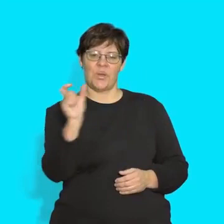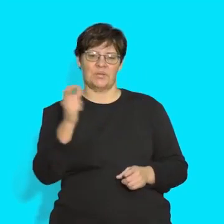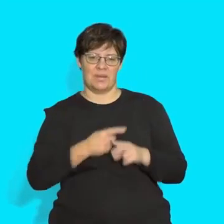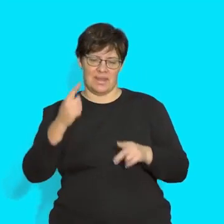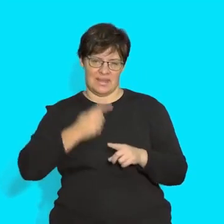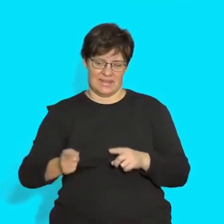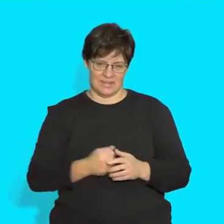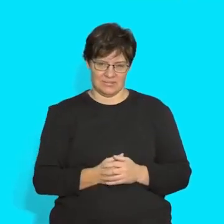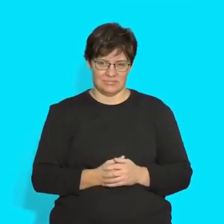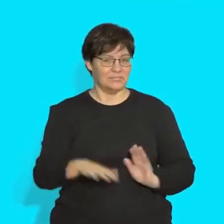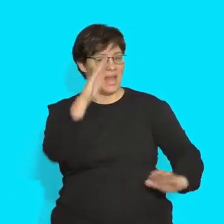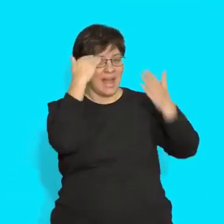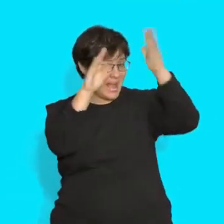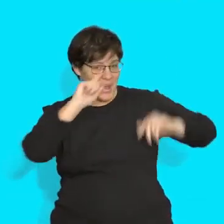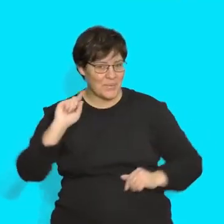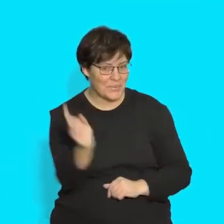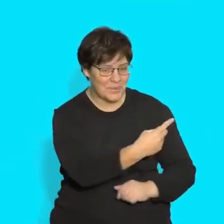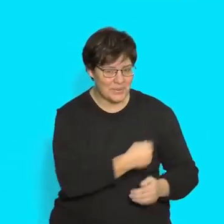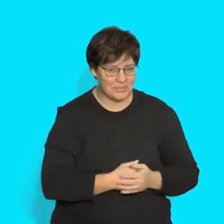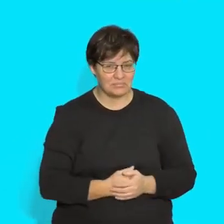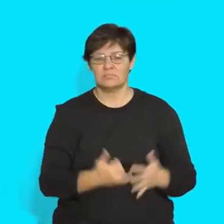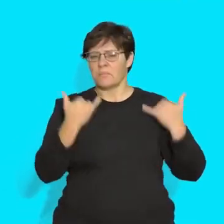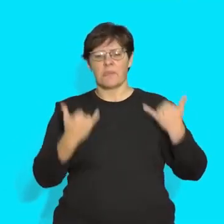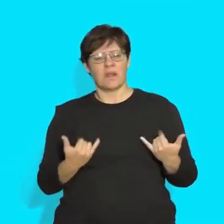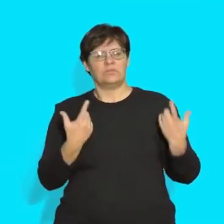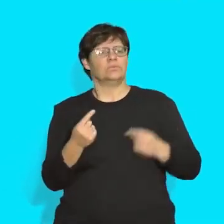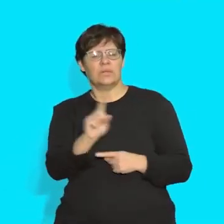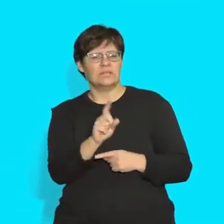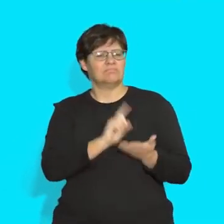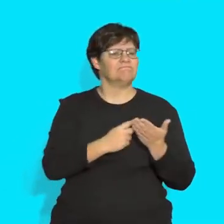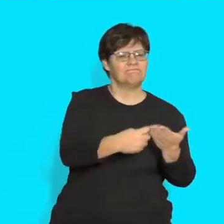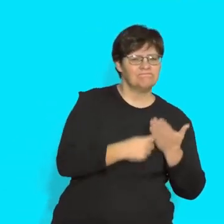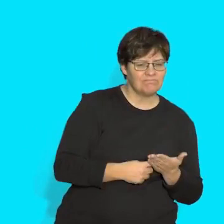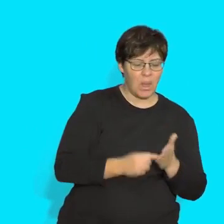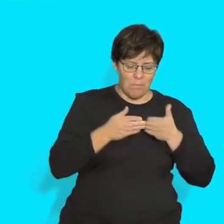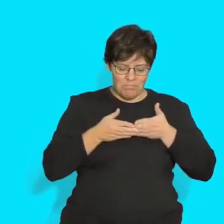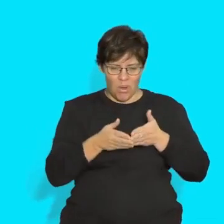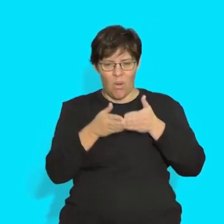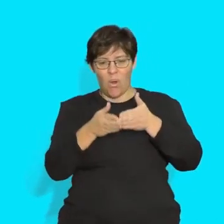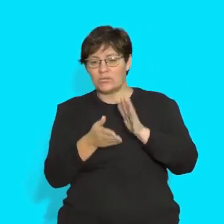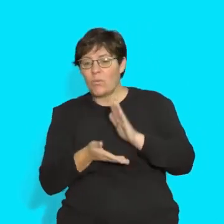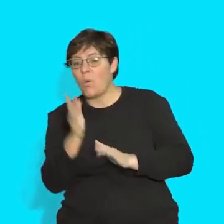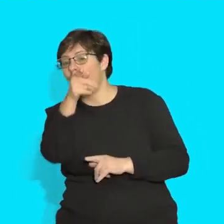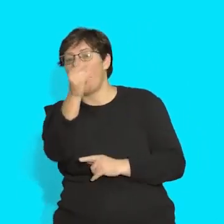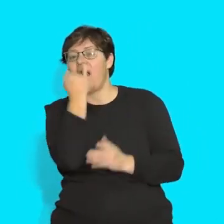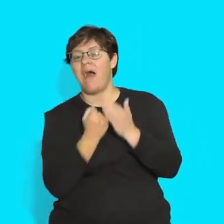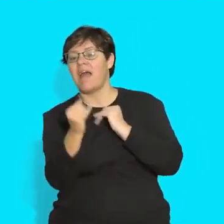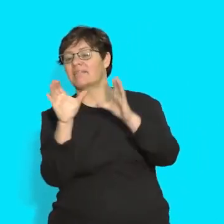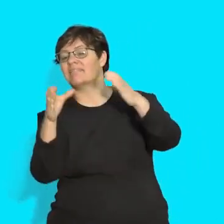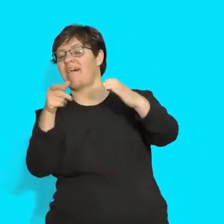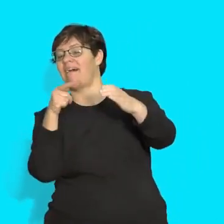Wordplay Hello again, everyone. Today we're going to talk about taking a boat trip to an island.